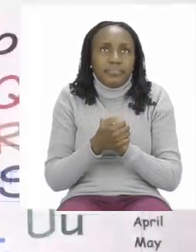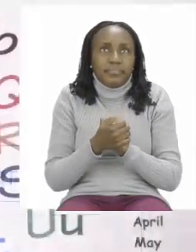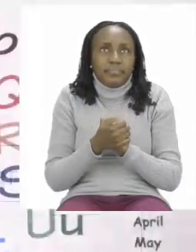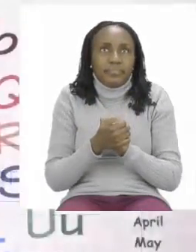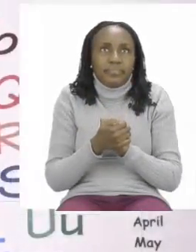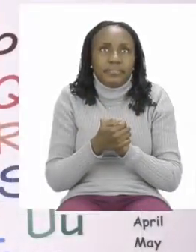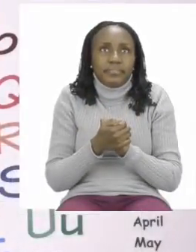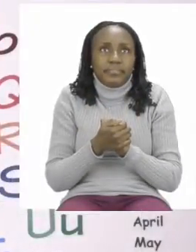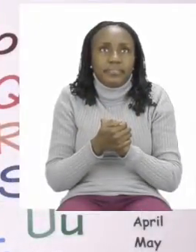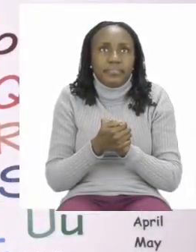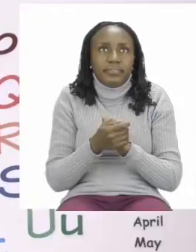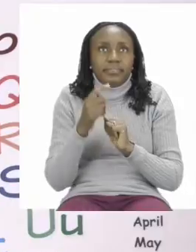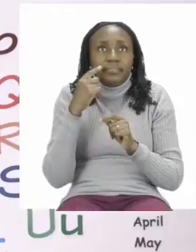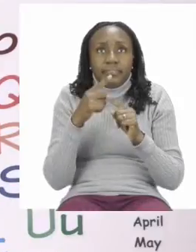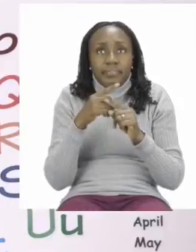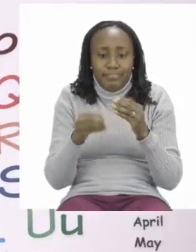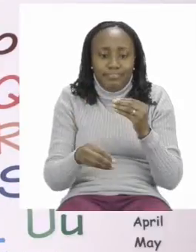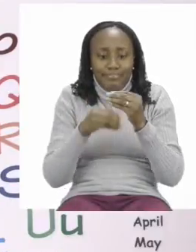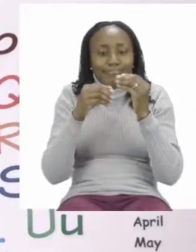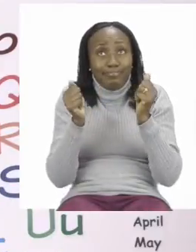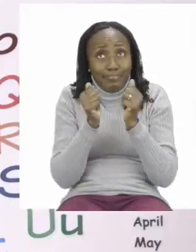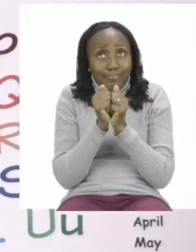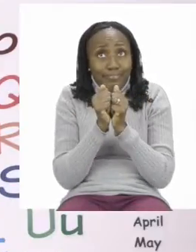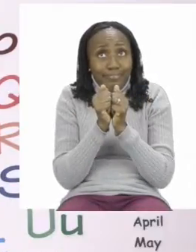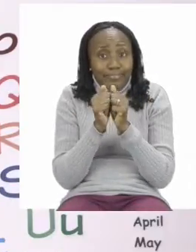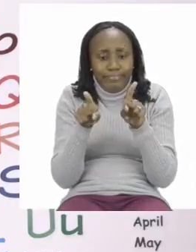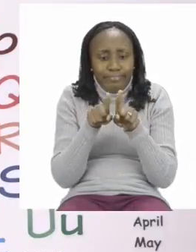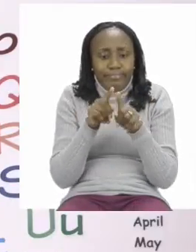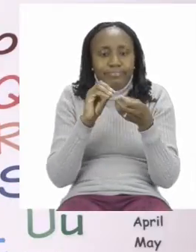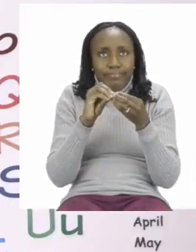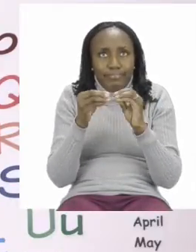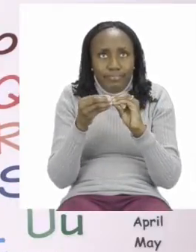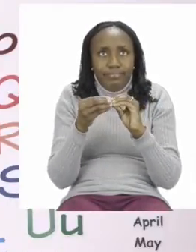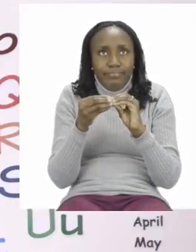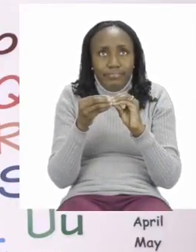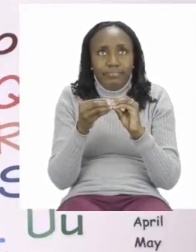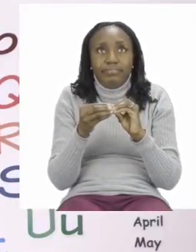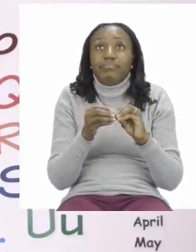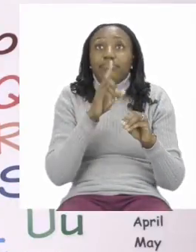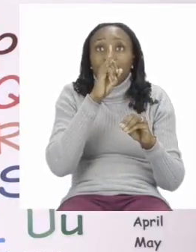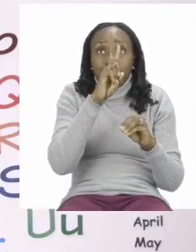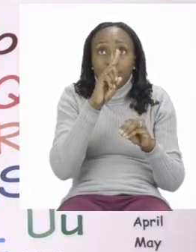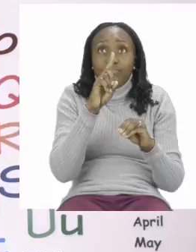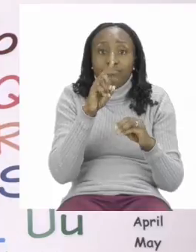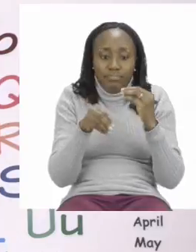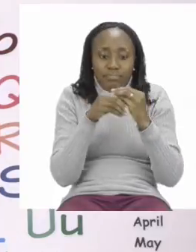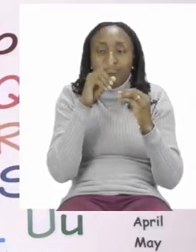says for the doubling part it says double one is dash.